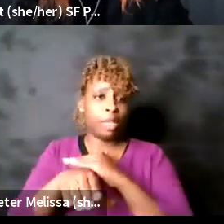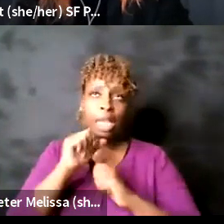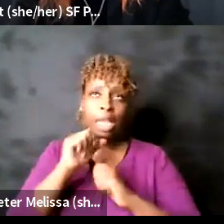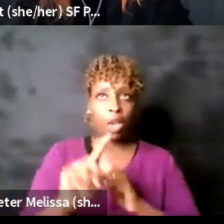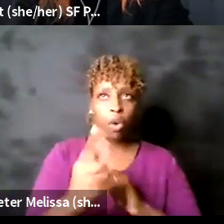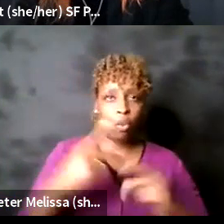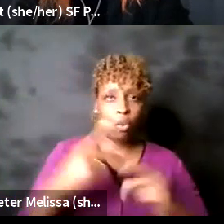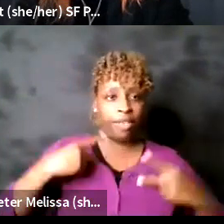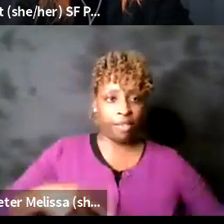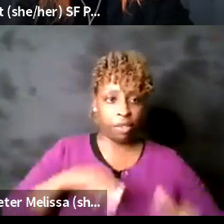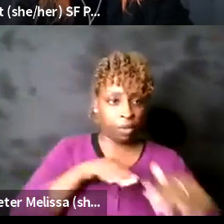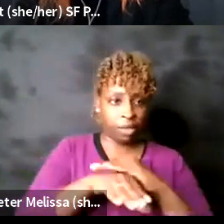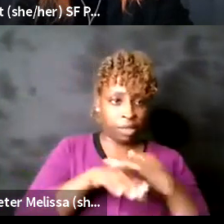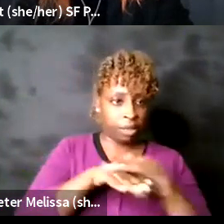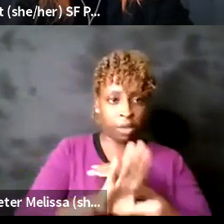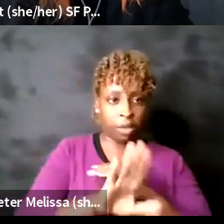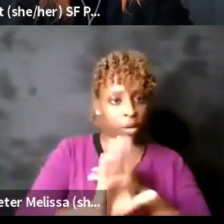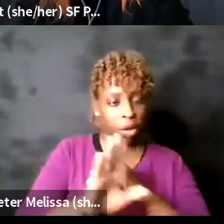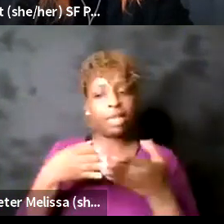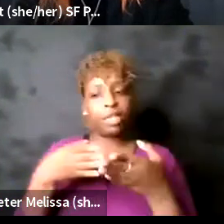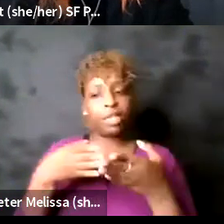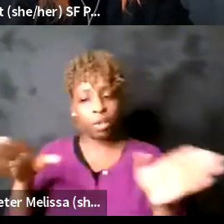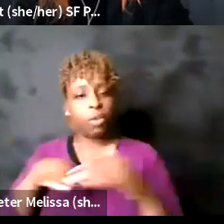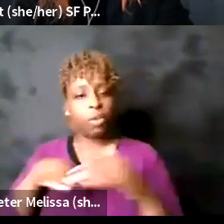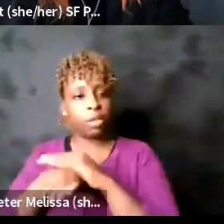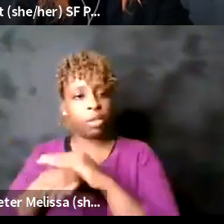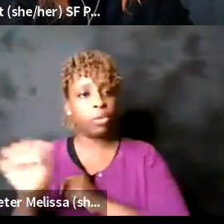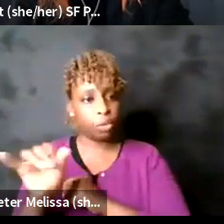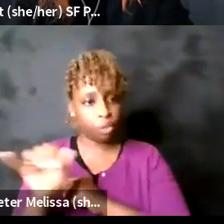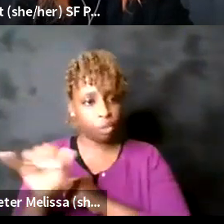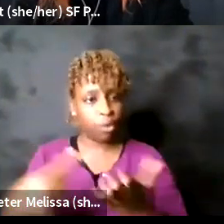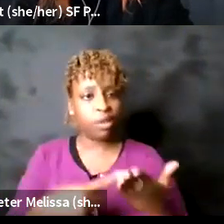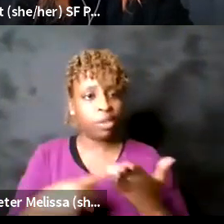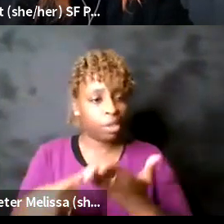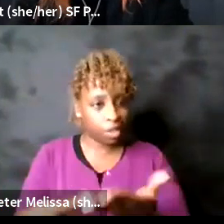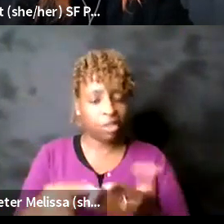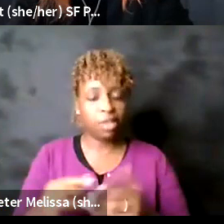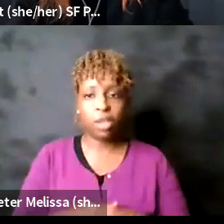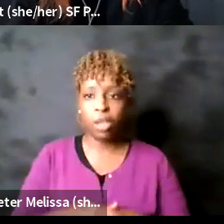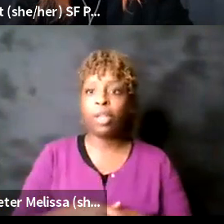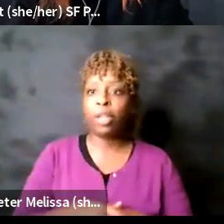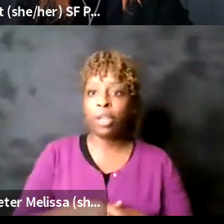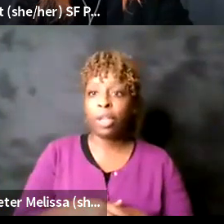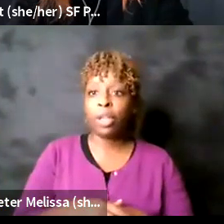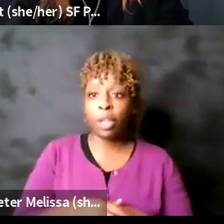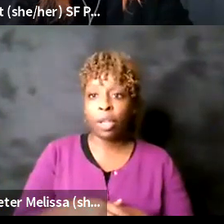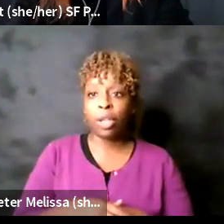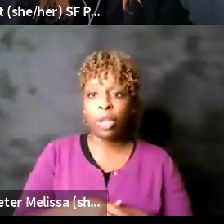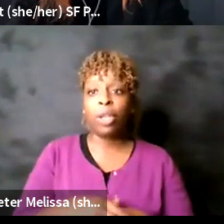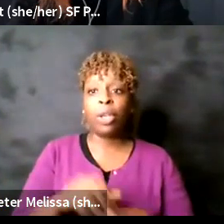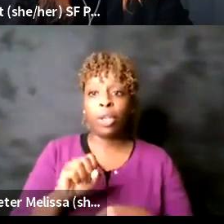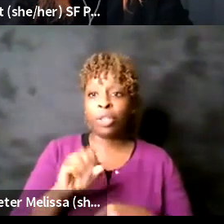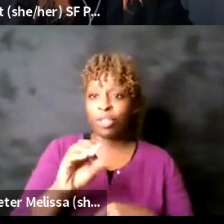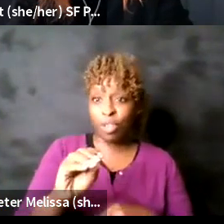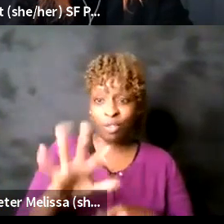when coming to the theater so uh we haven't done it just yet because we want to do it closer to when we're reopening because as i'm sure as anyone who works front of